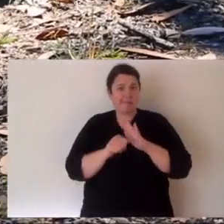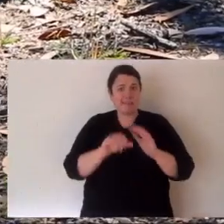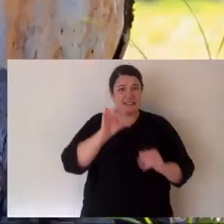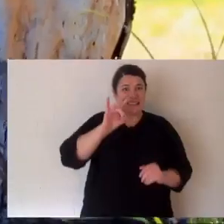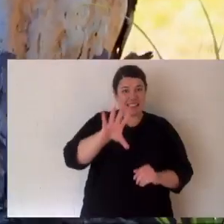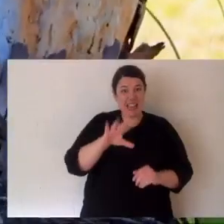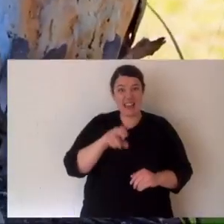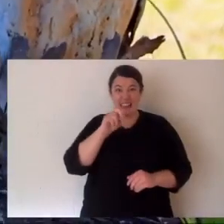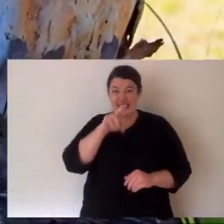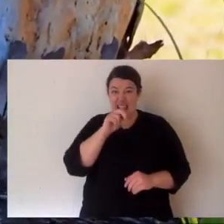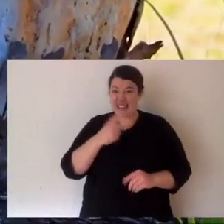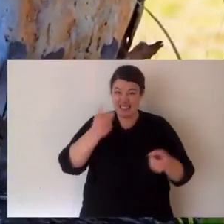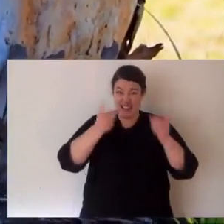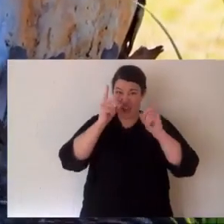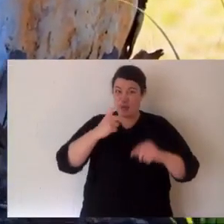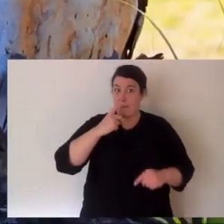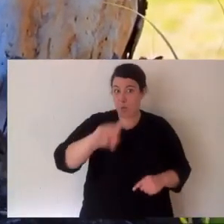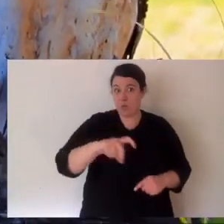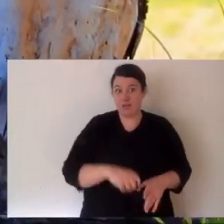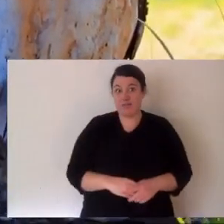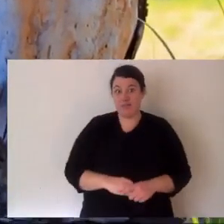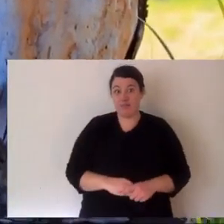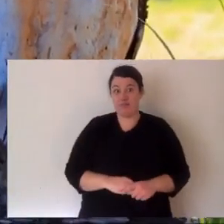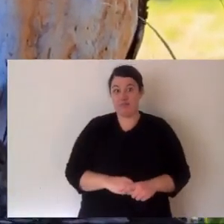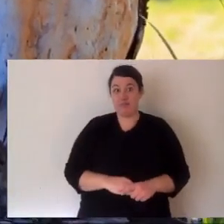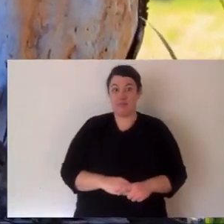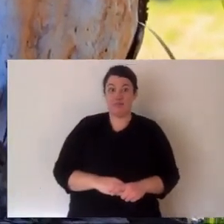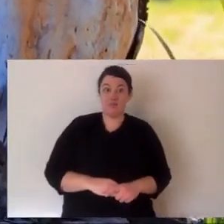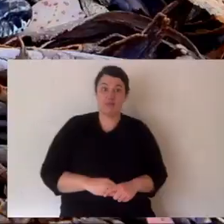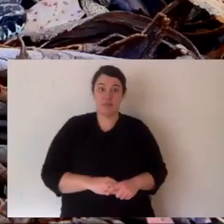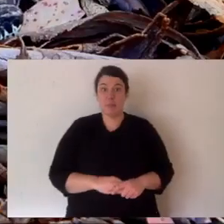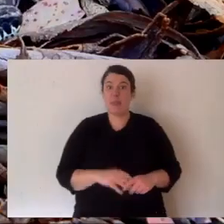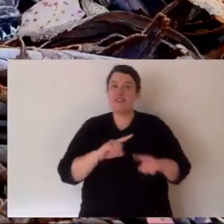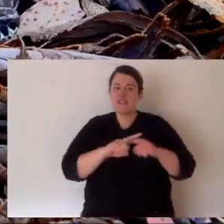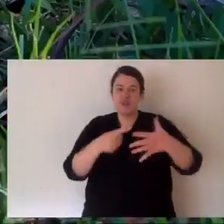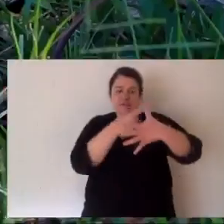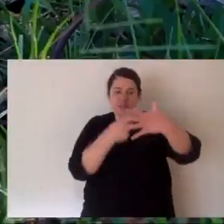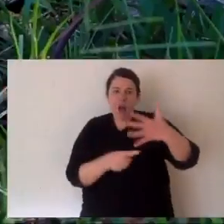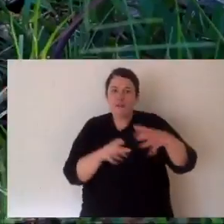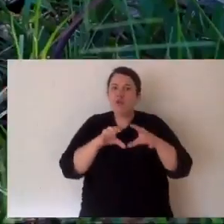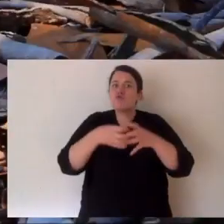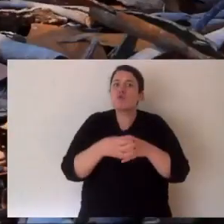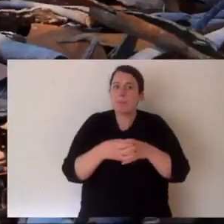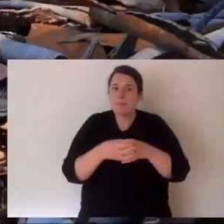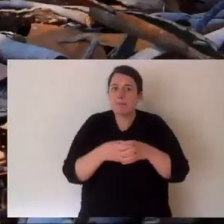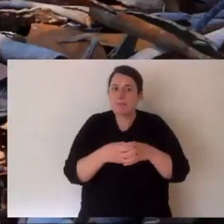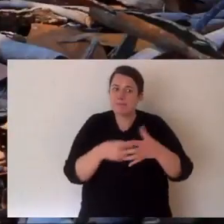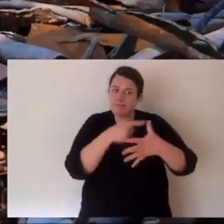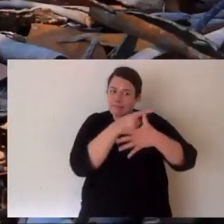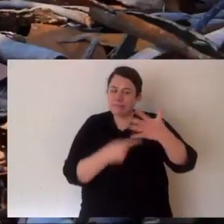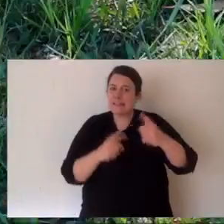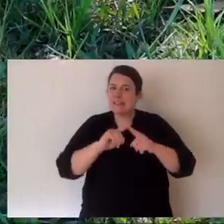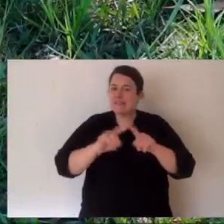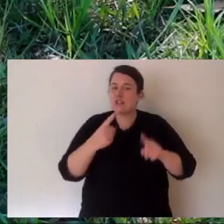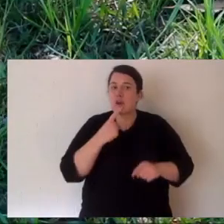10 of the world's most venomous snakes. Now, of those snakes, you can break them down into about five groups. And they